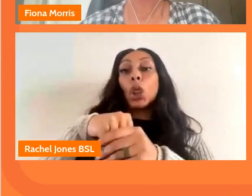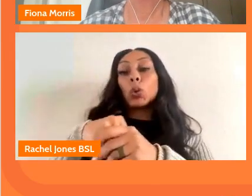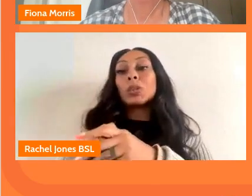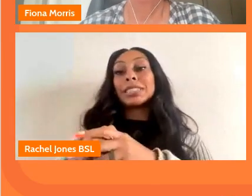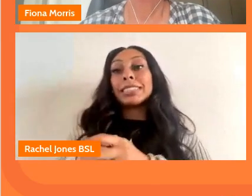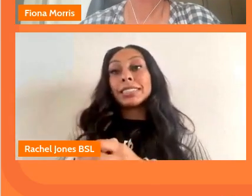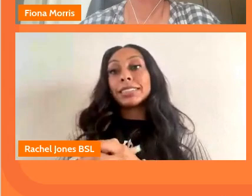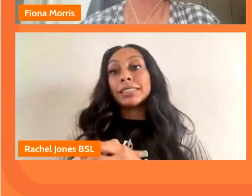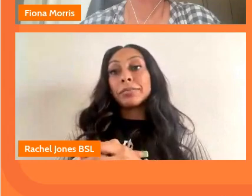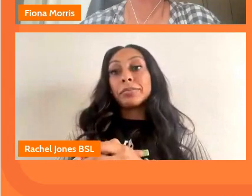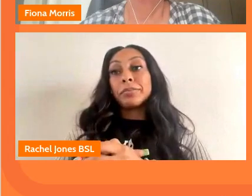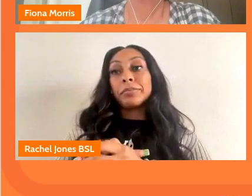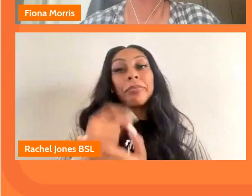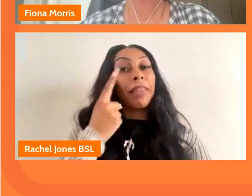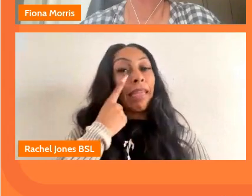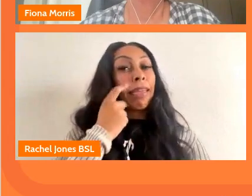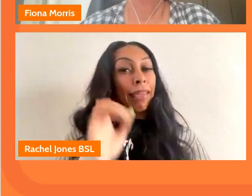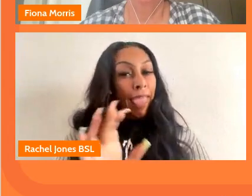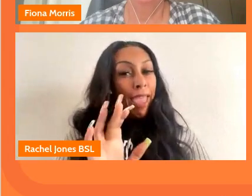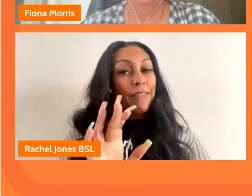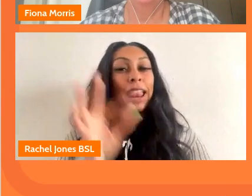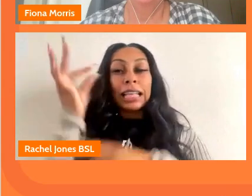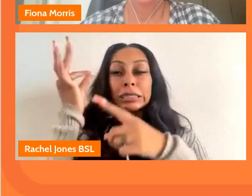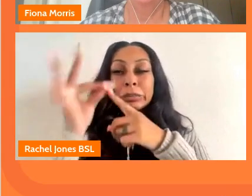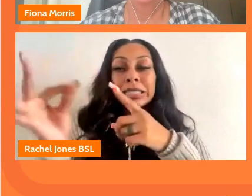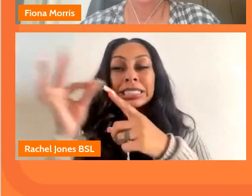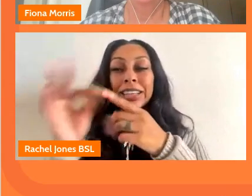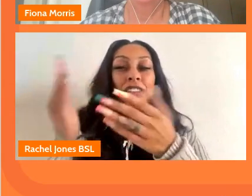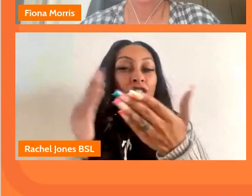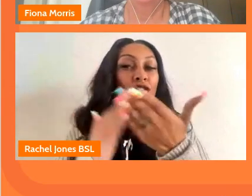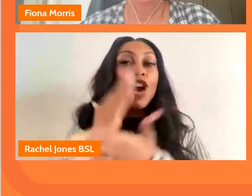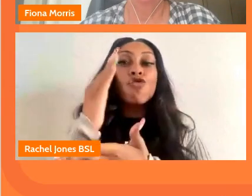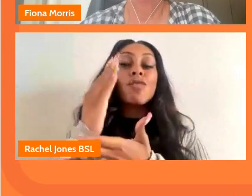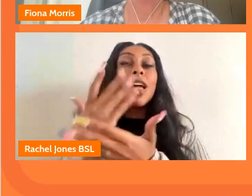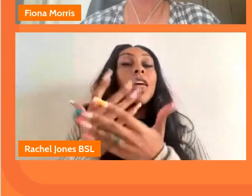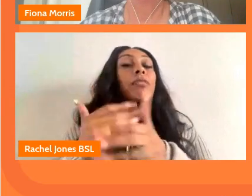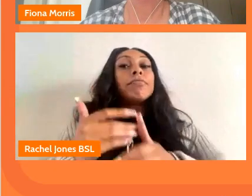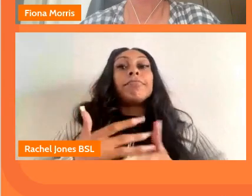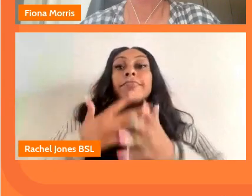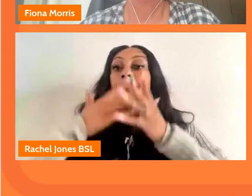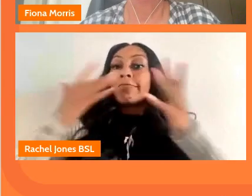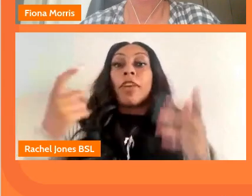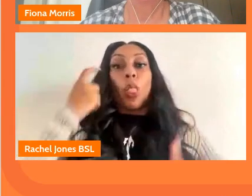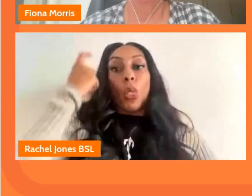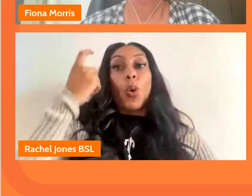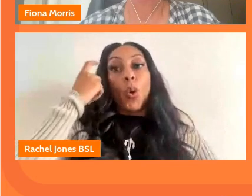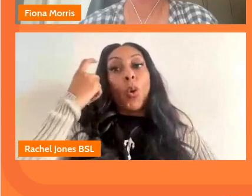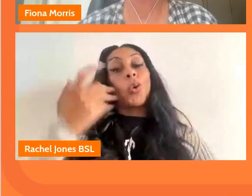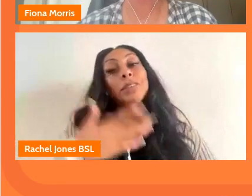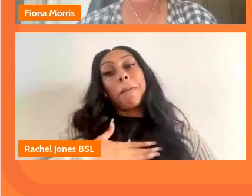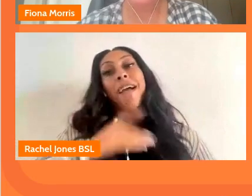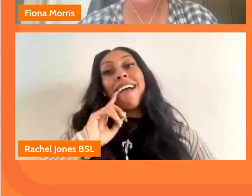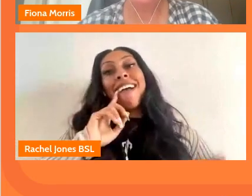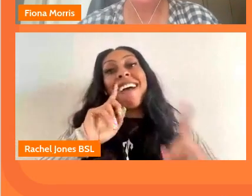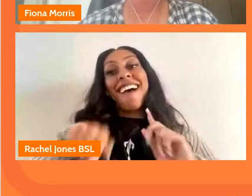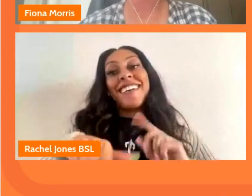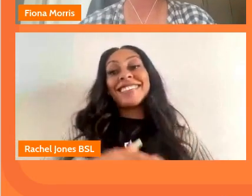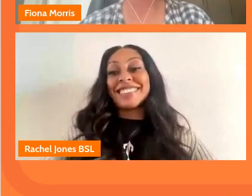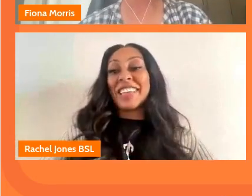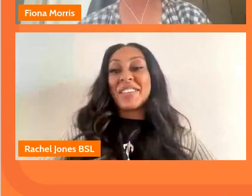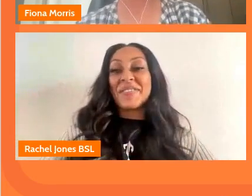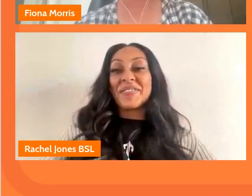so carefully and thoroughly um and with great thought uh would would be my answer to that brilliant